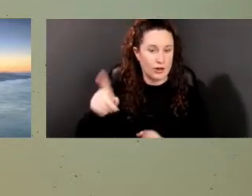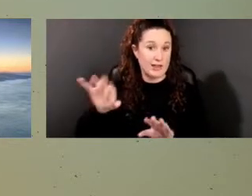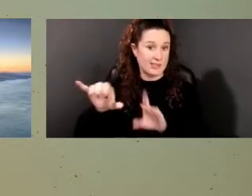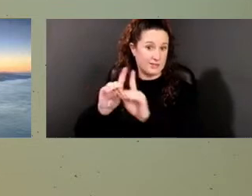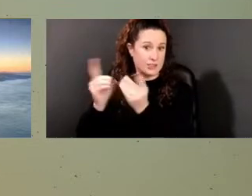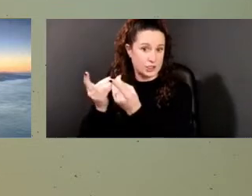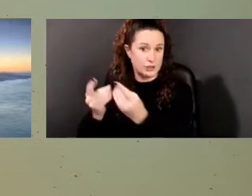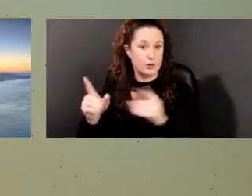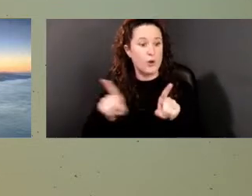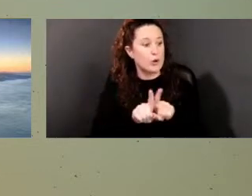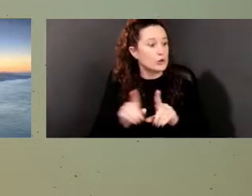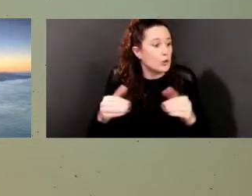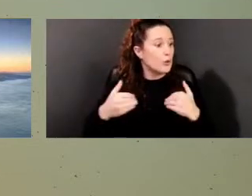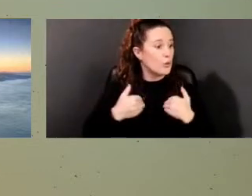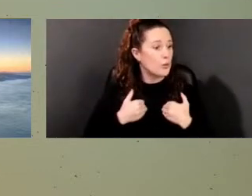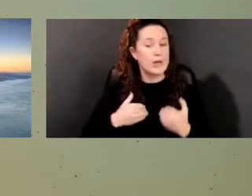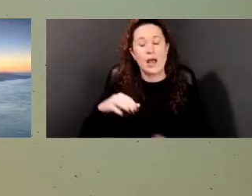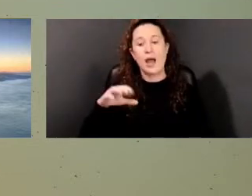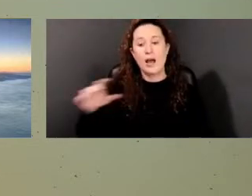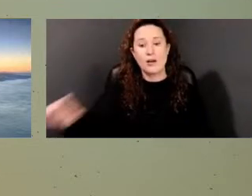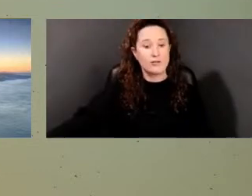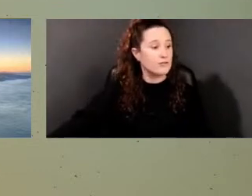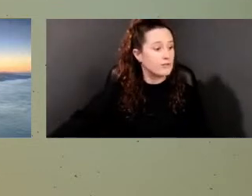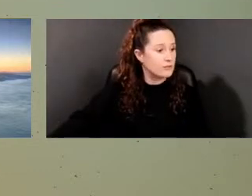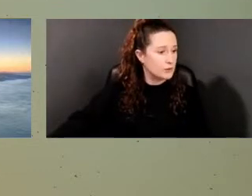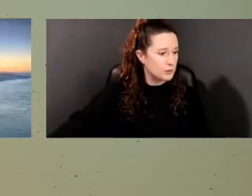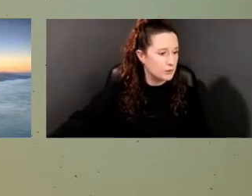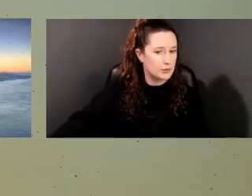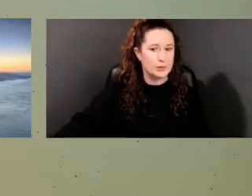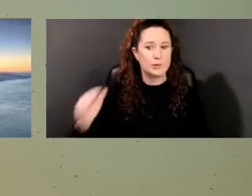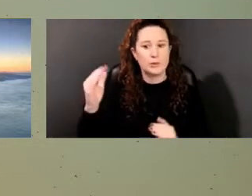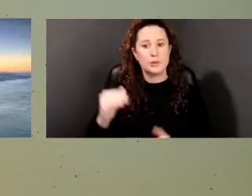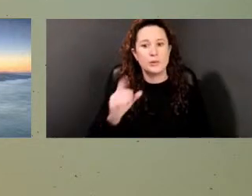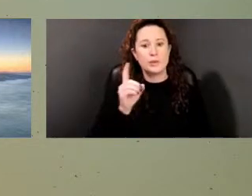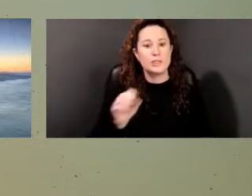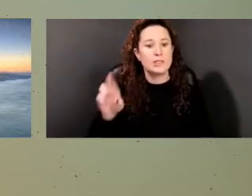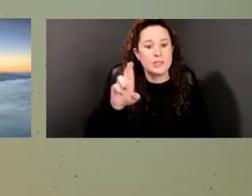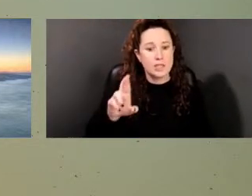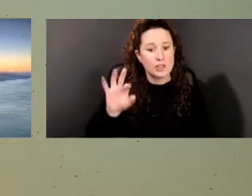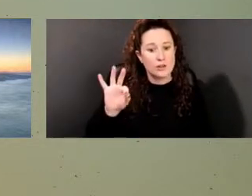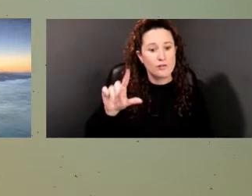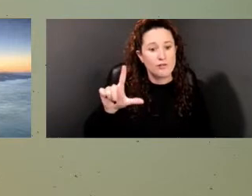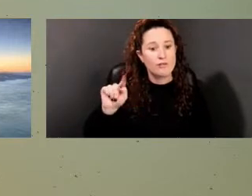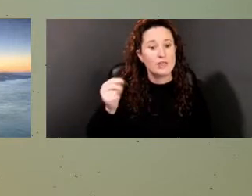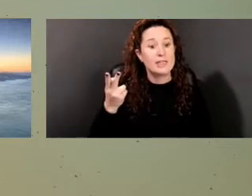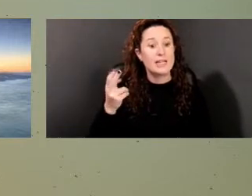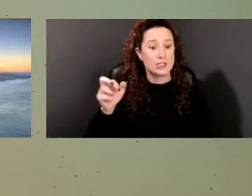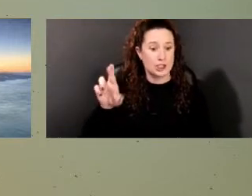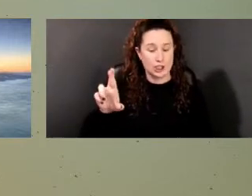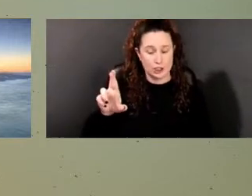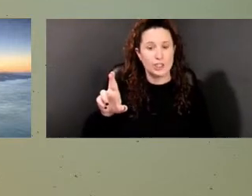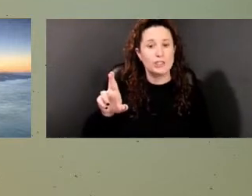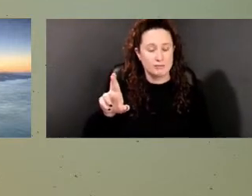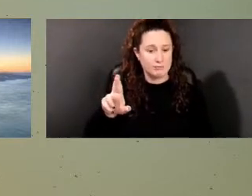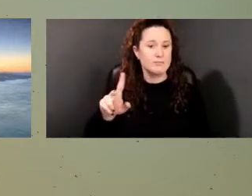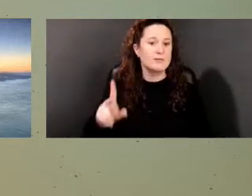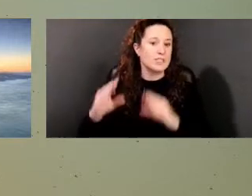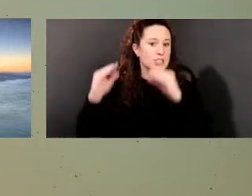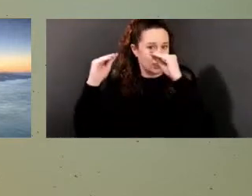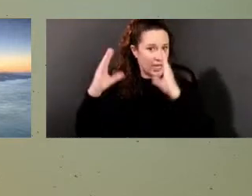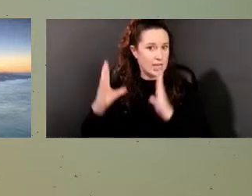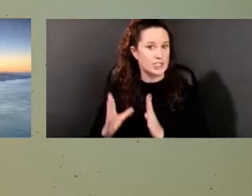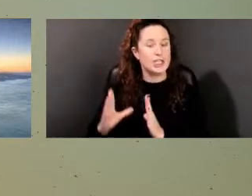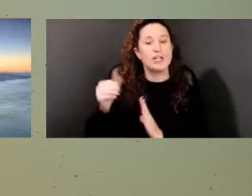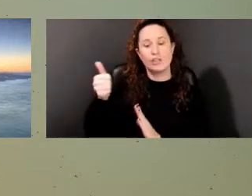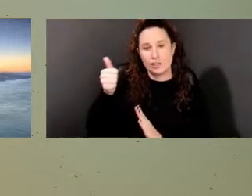Akami Fletcher, who is a professor of history at Albright University, and a real great resource for us. And we'll